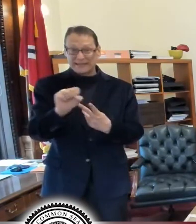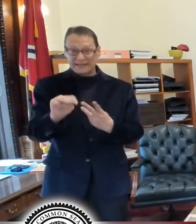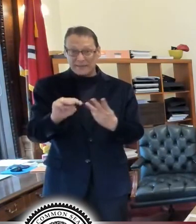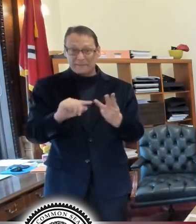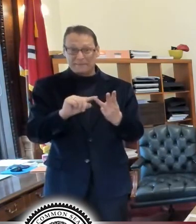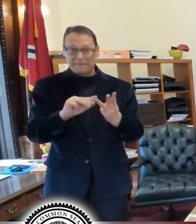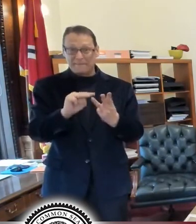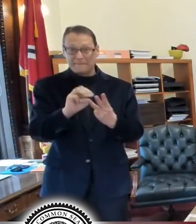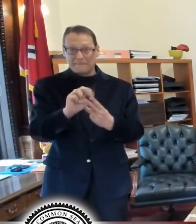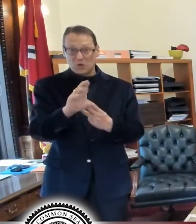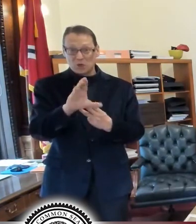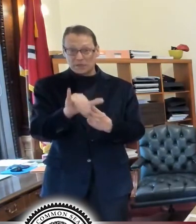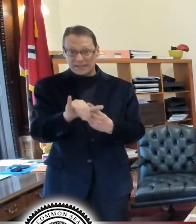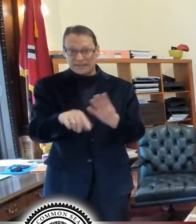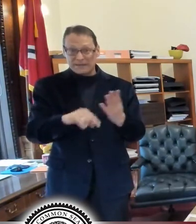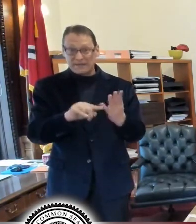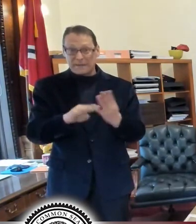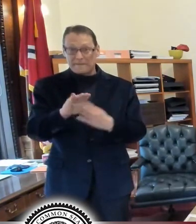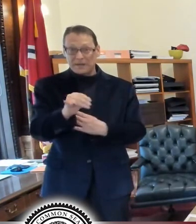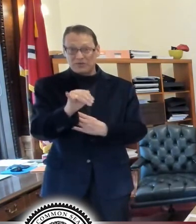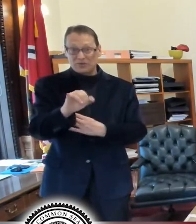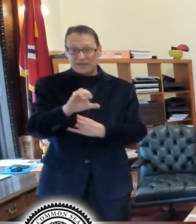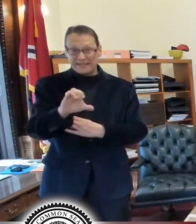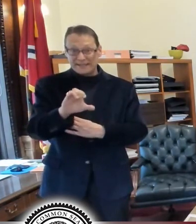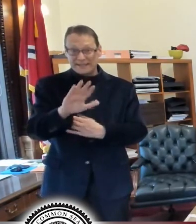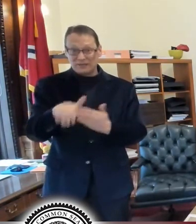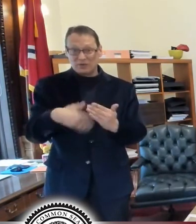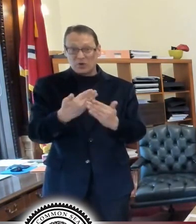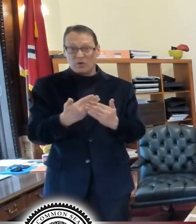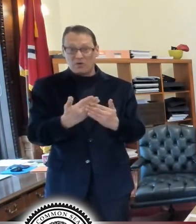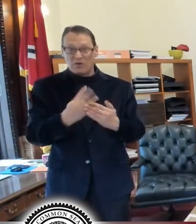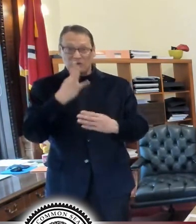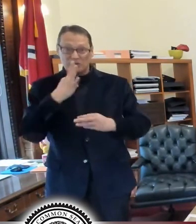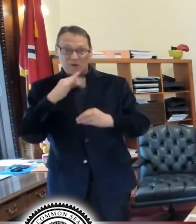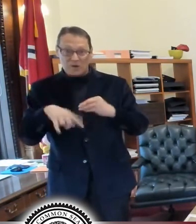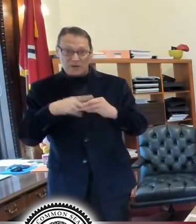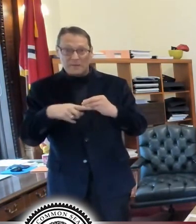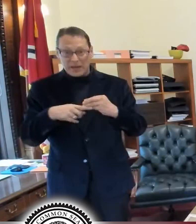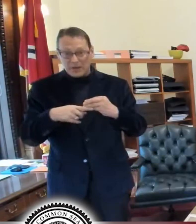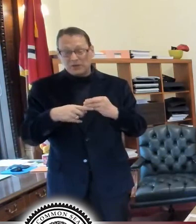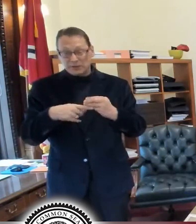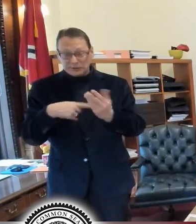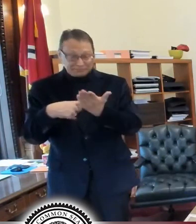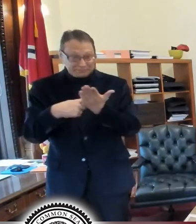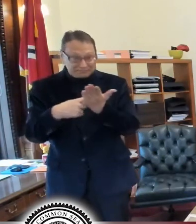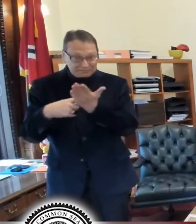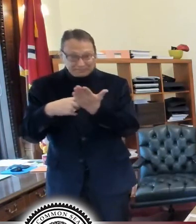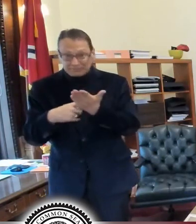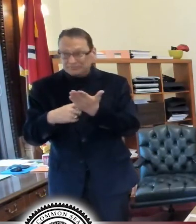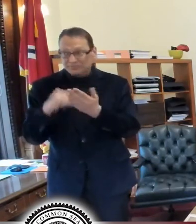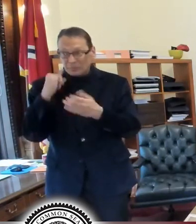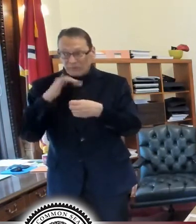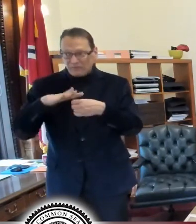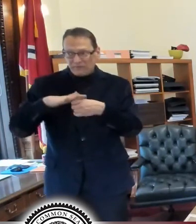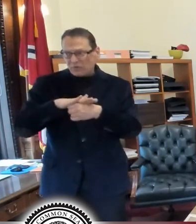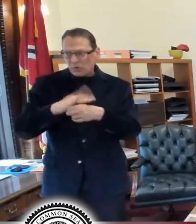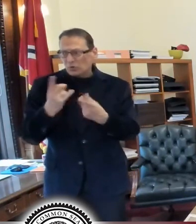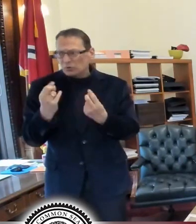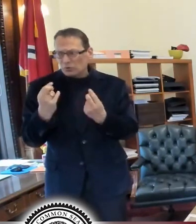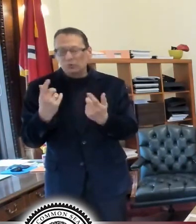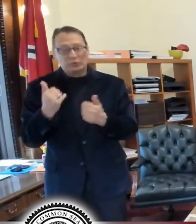Mercy and BJC are all, uh, talking on this regard regularly daily.